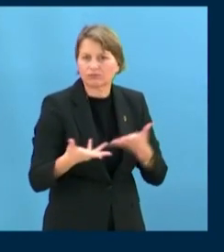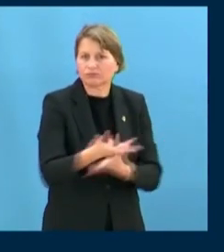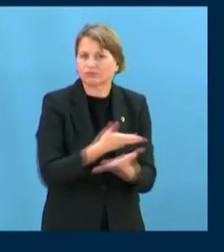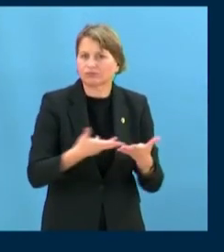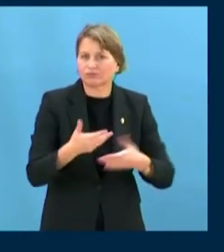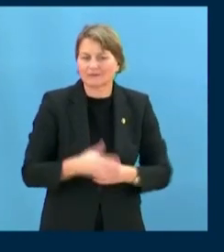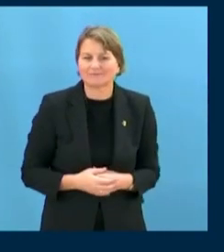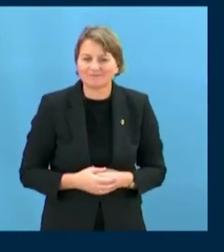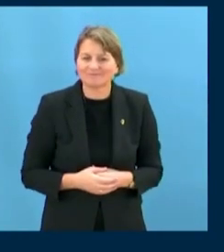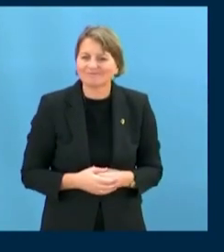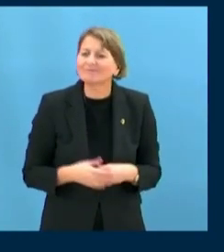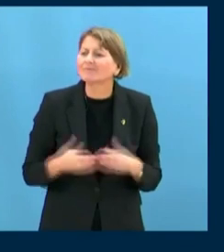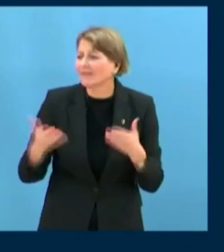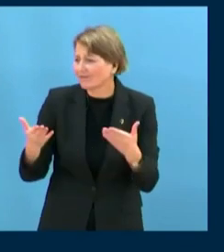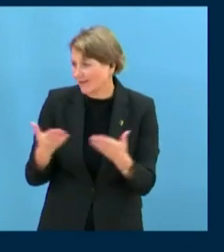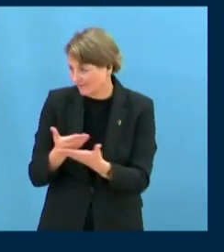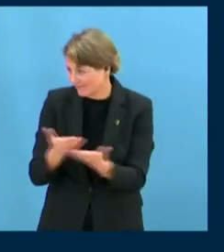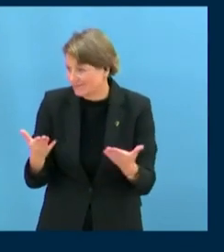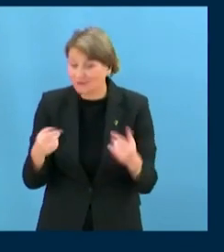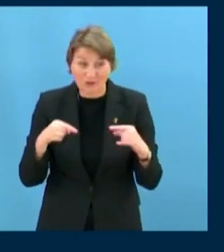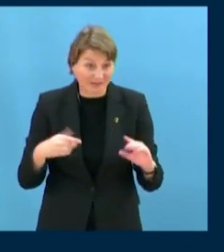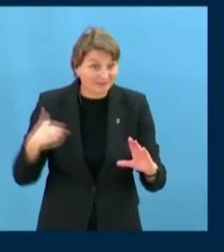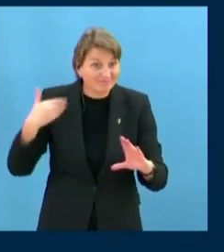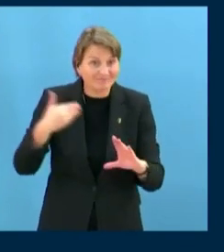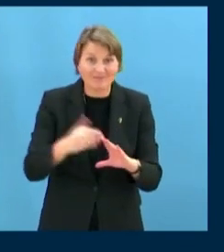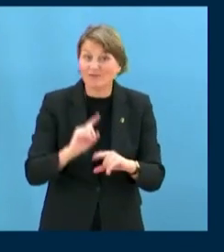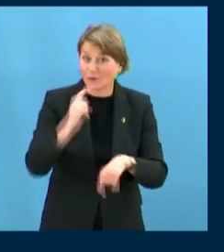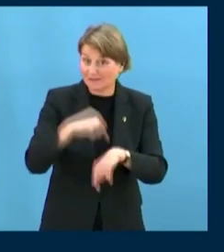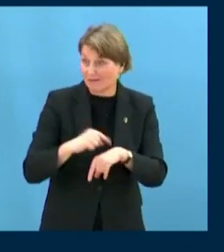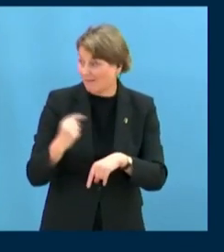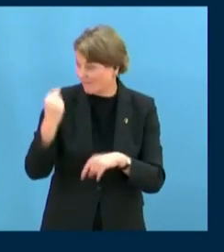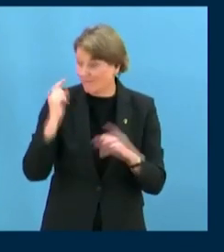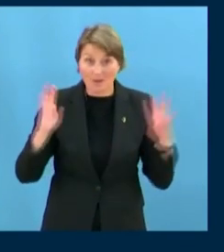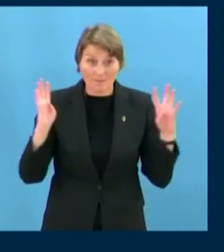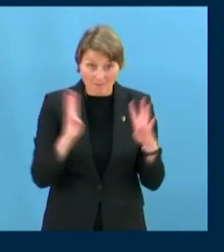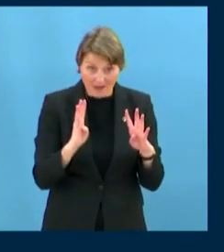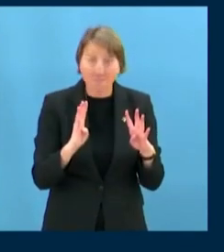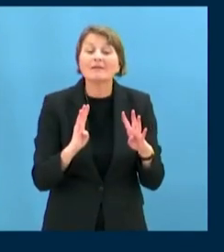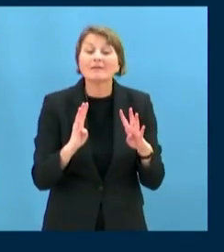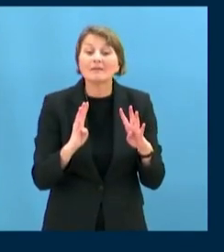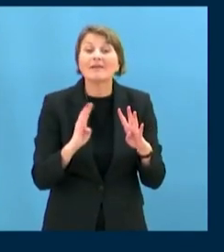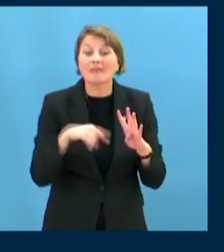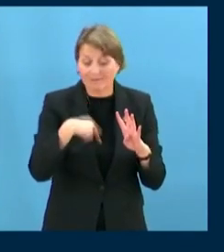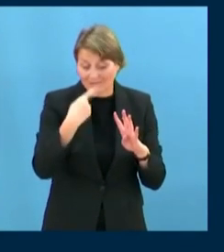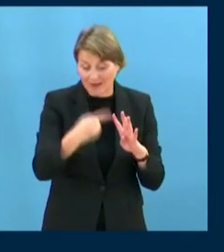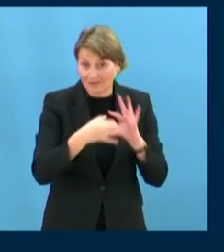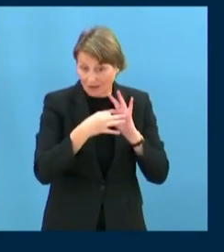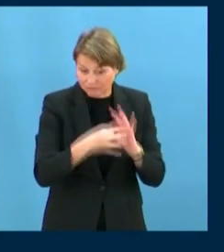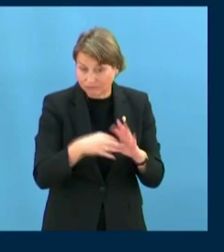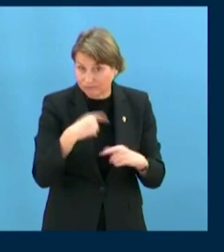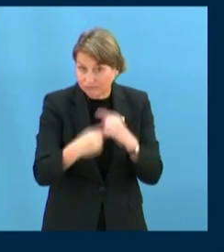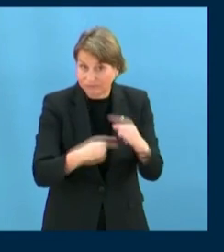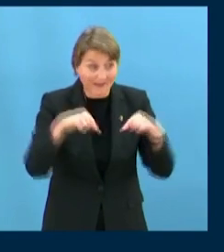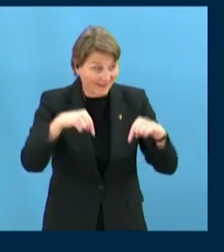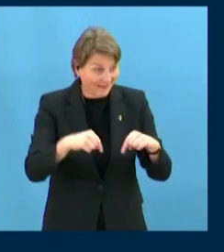invite you all to continue to build on the excellent work of the first intersessional meeting and to use this forum as a space for innovation,